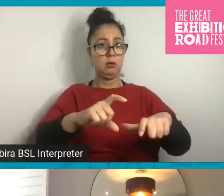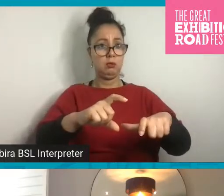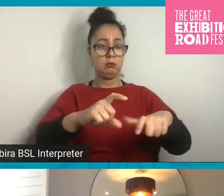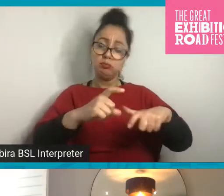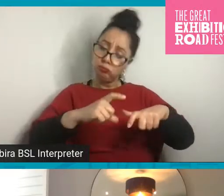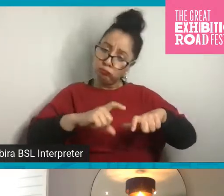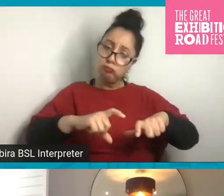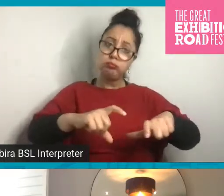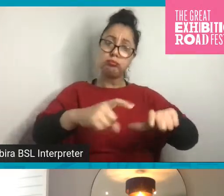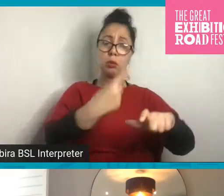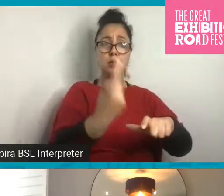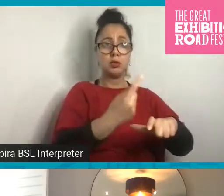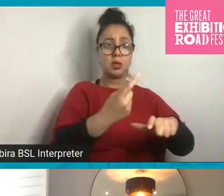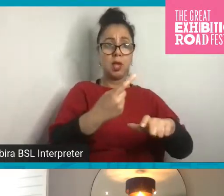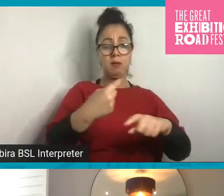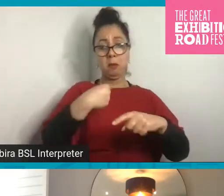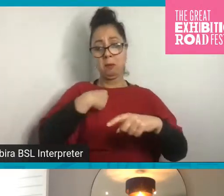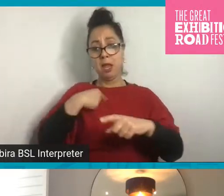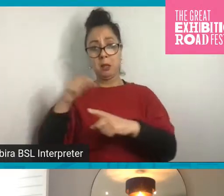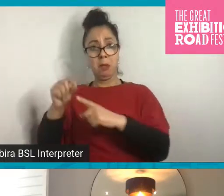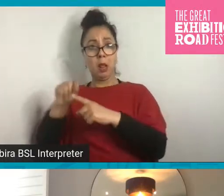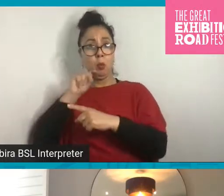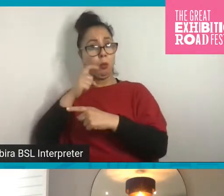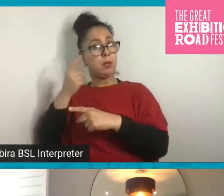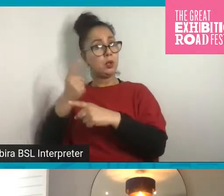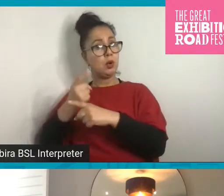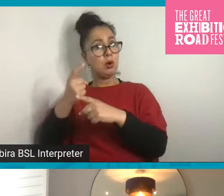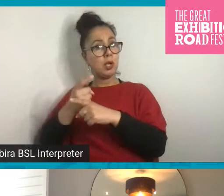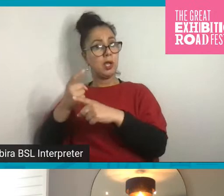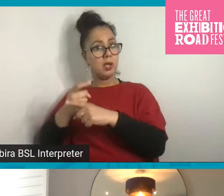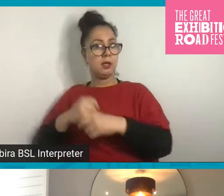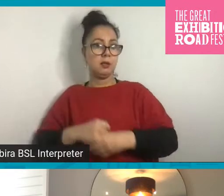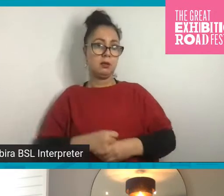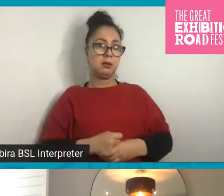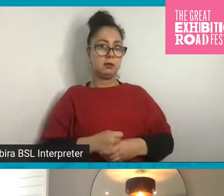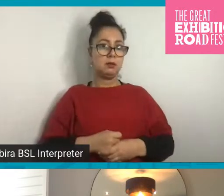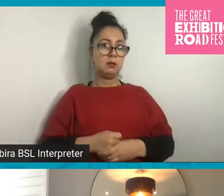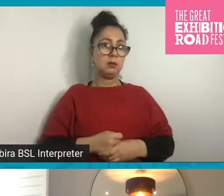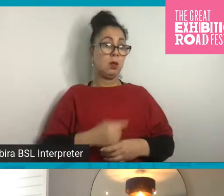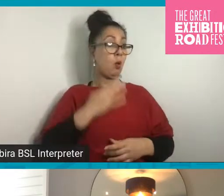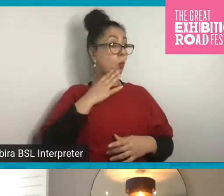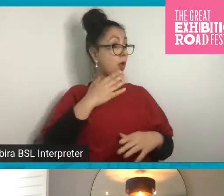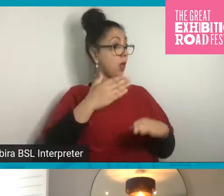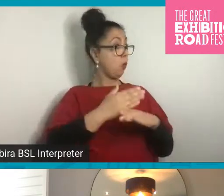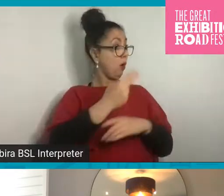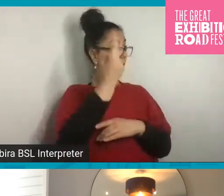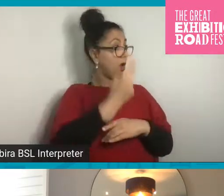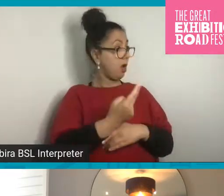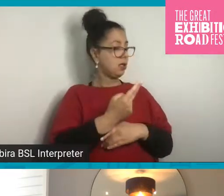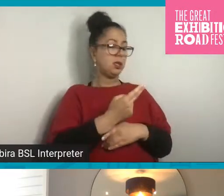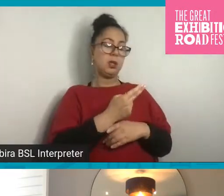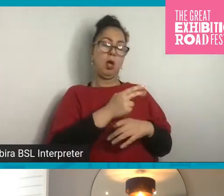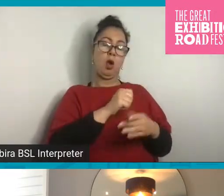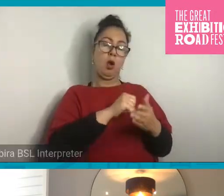be talking. And when I work as an artist, this is often what I do to warm up.